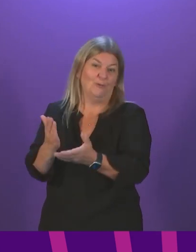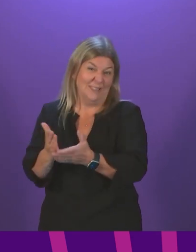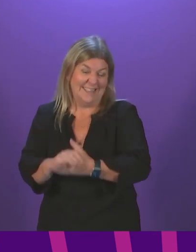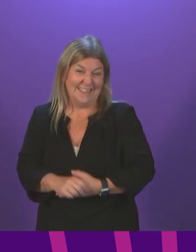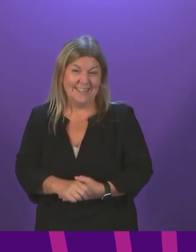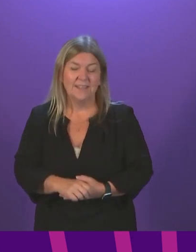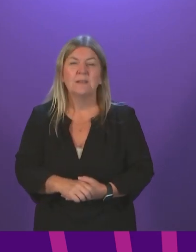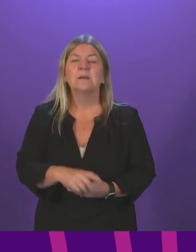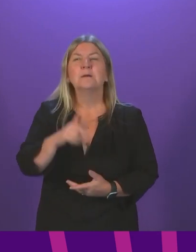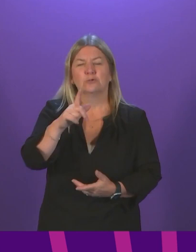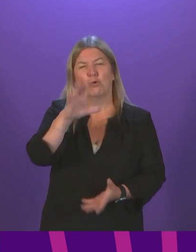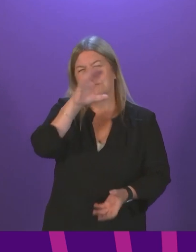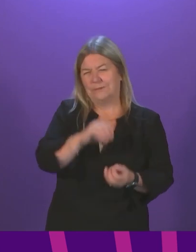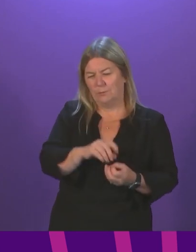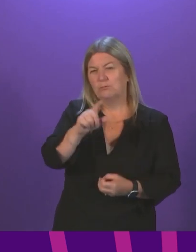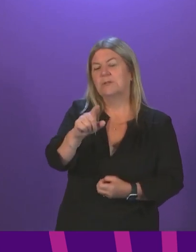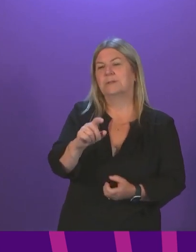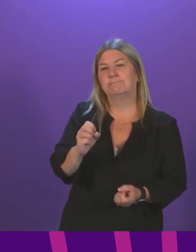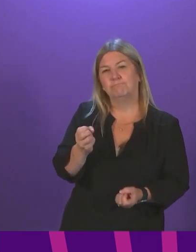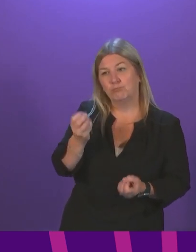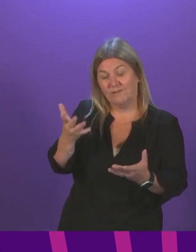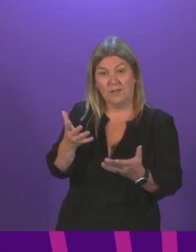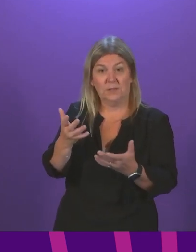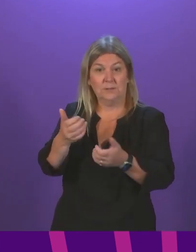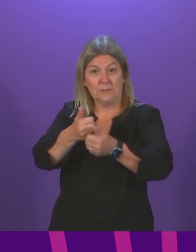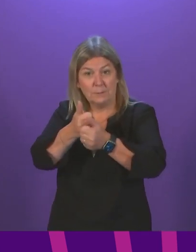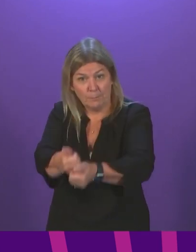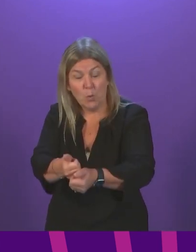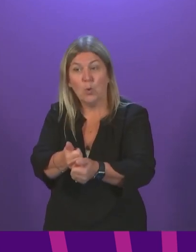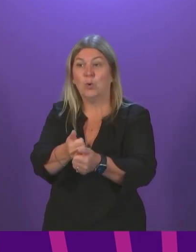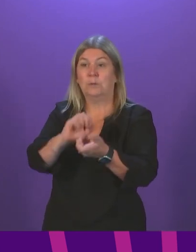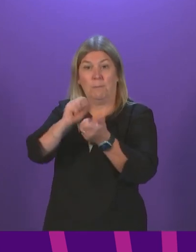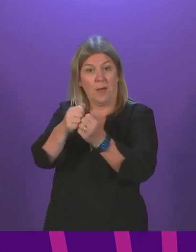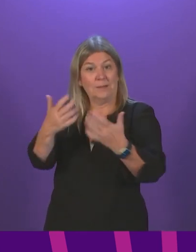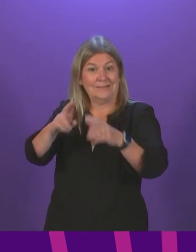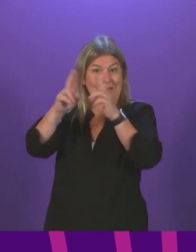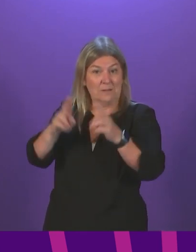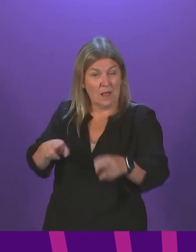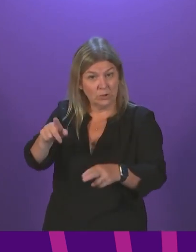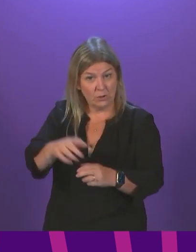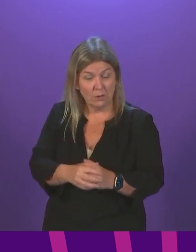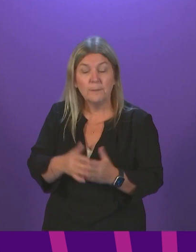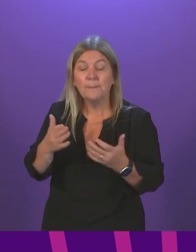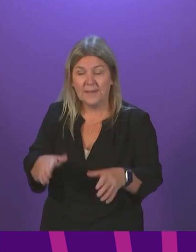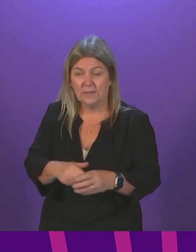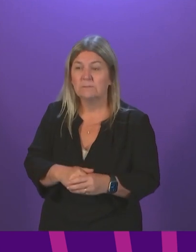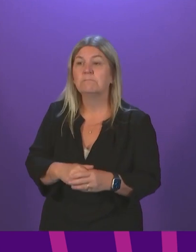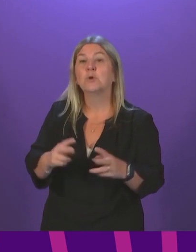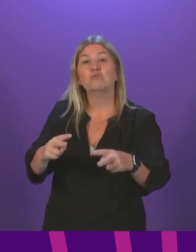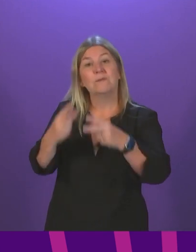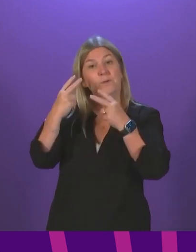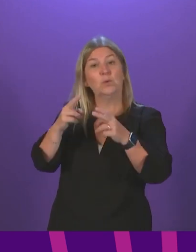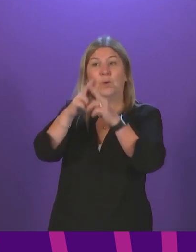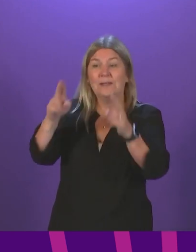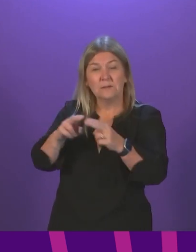for those who are interested. We have provided support to our existing international partners. We undertook a review of our approach to